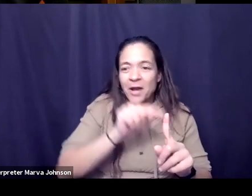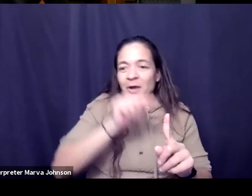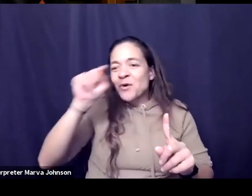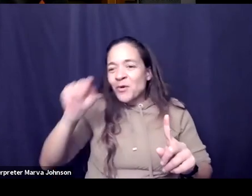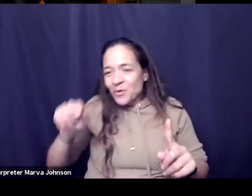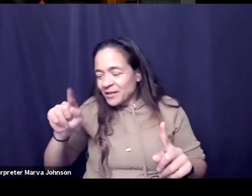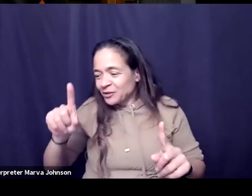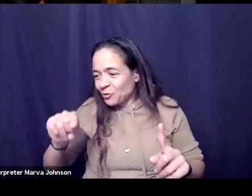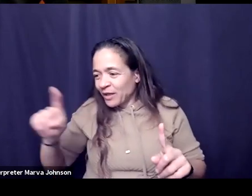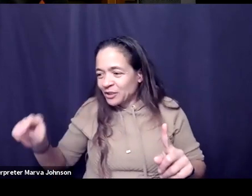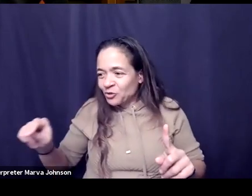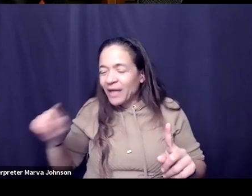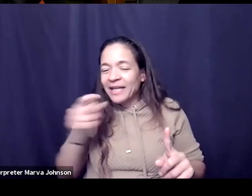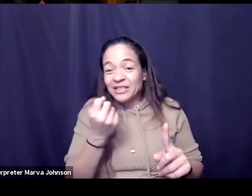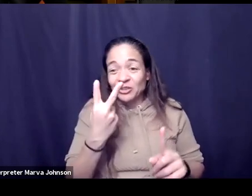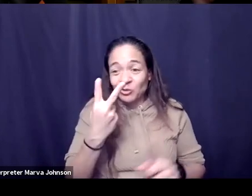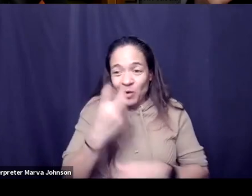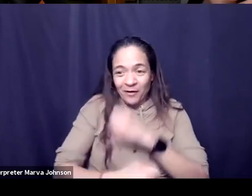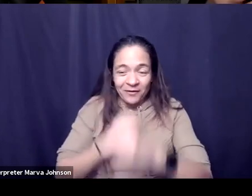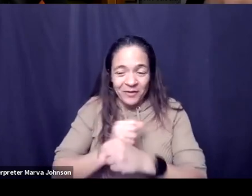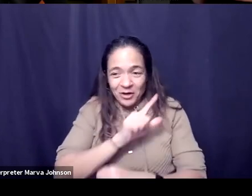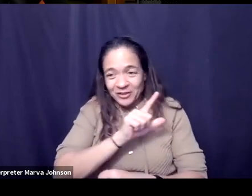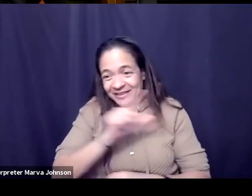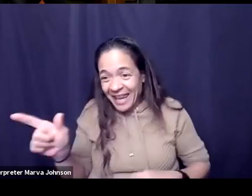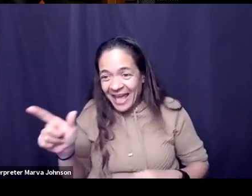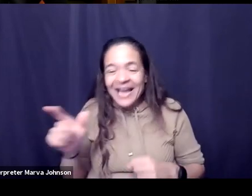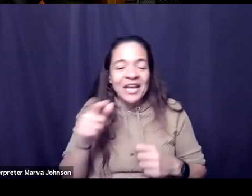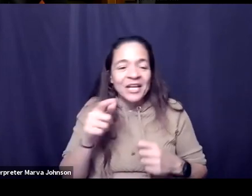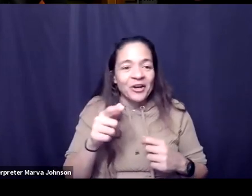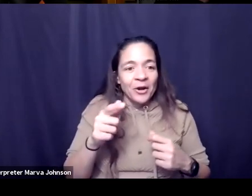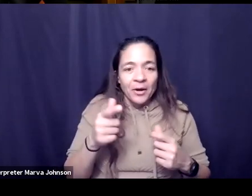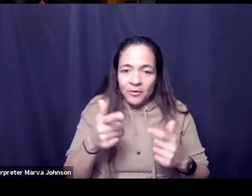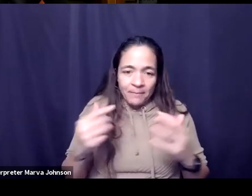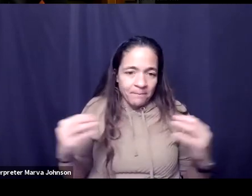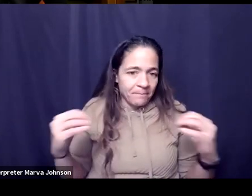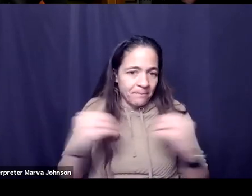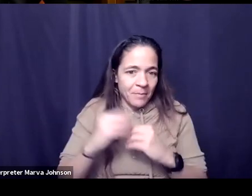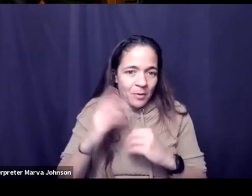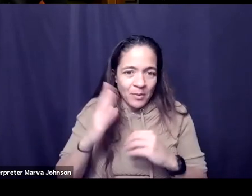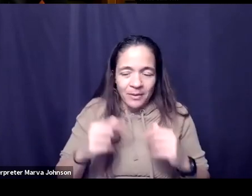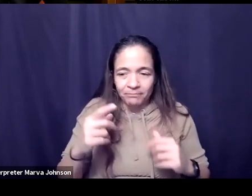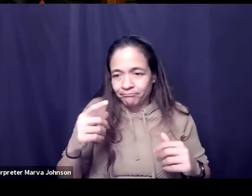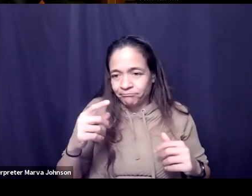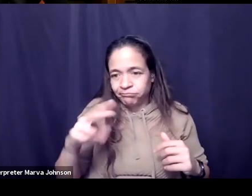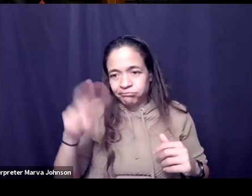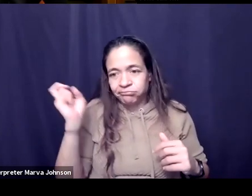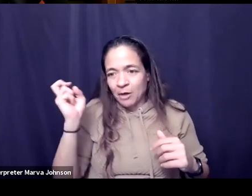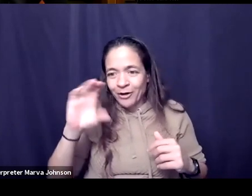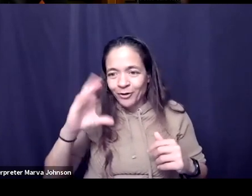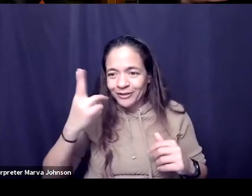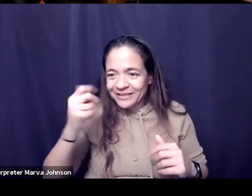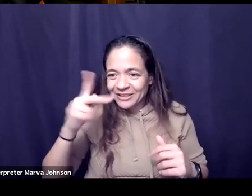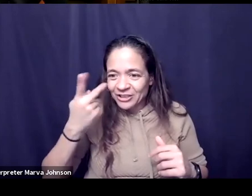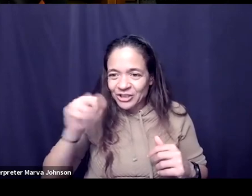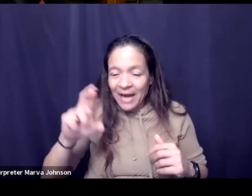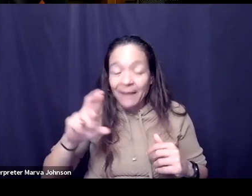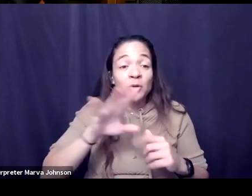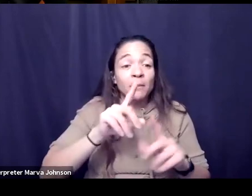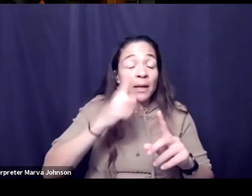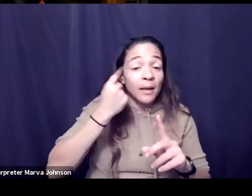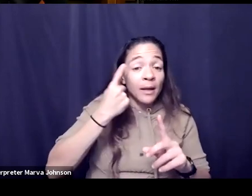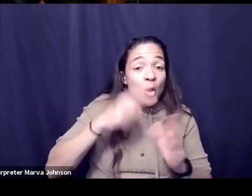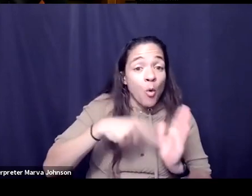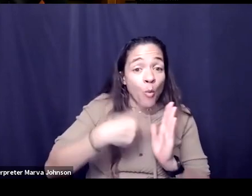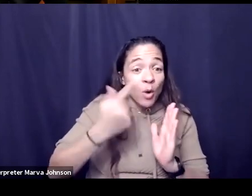chapters of creative mornings or maybe a way to think about it is once a month on a friday there are 200 hours of